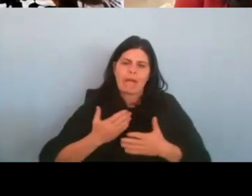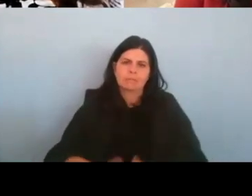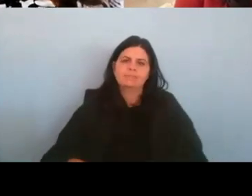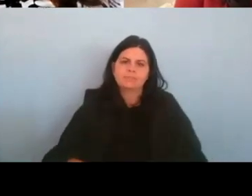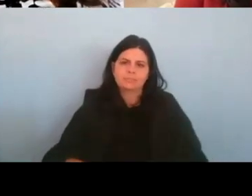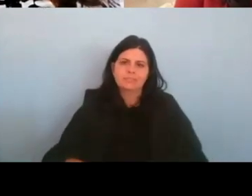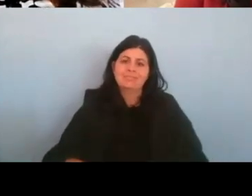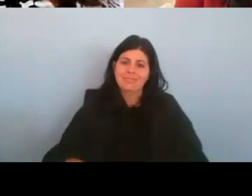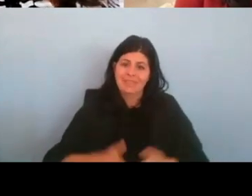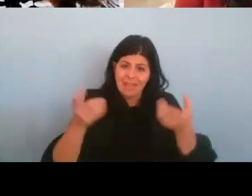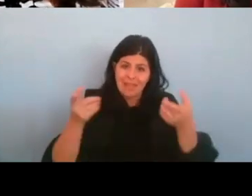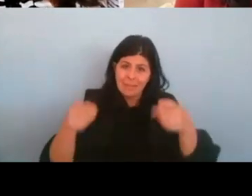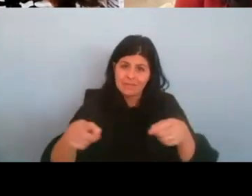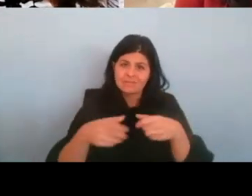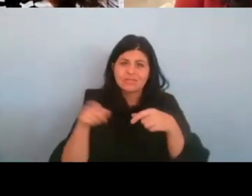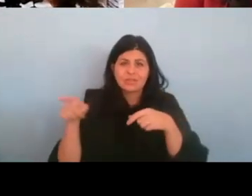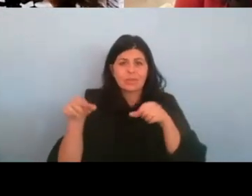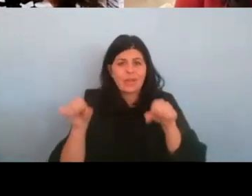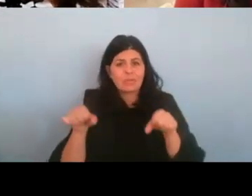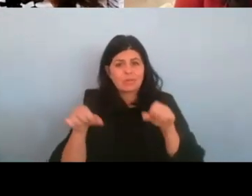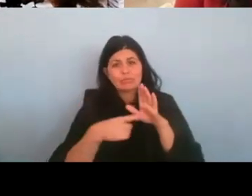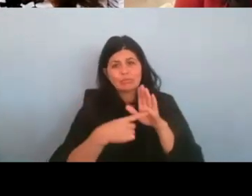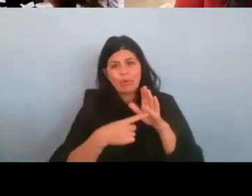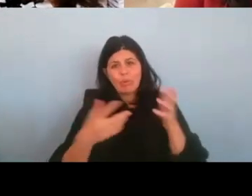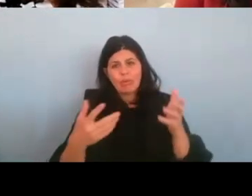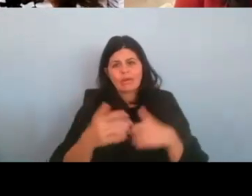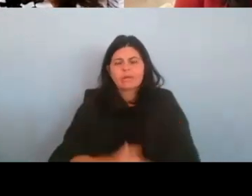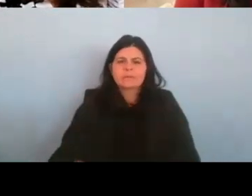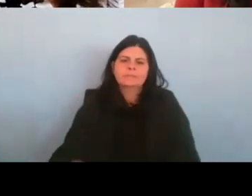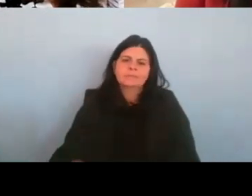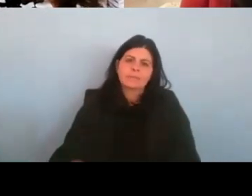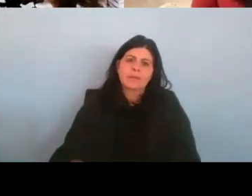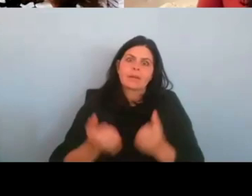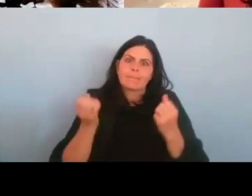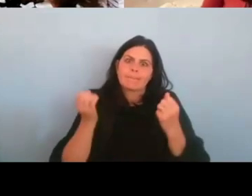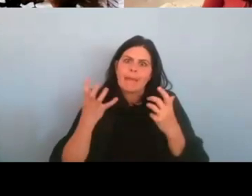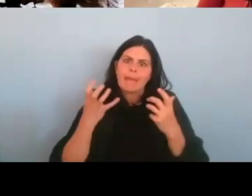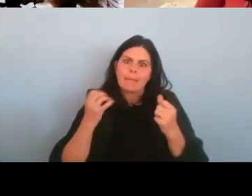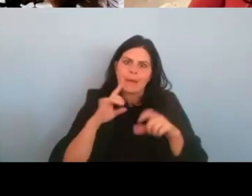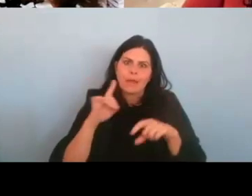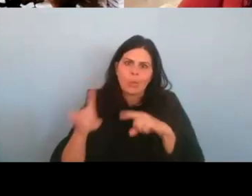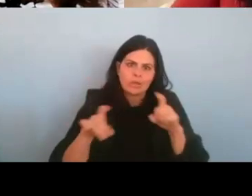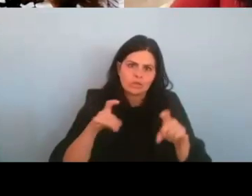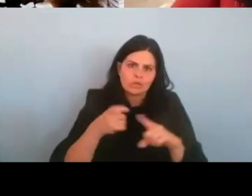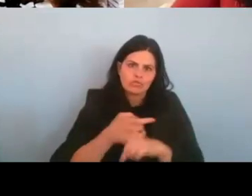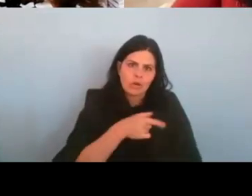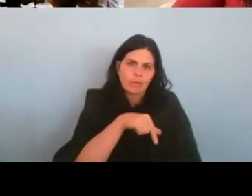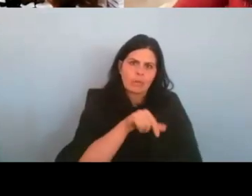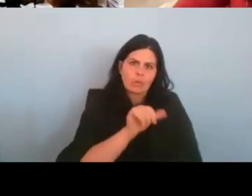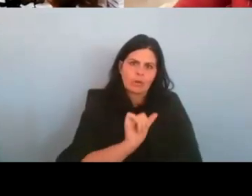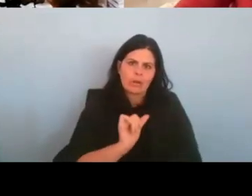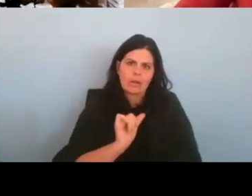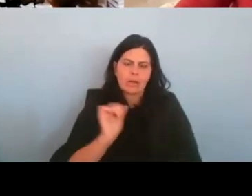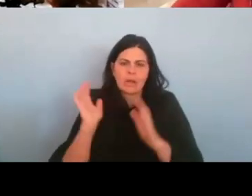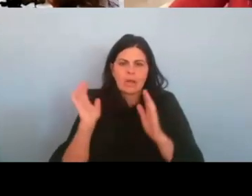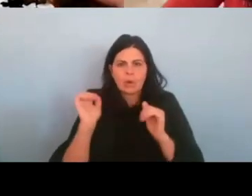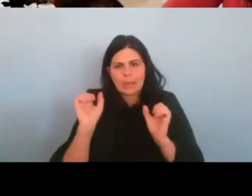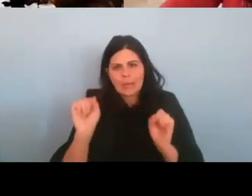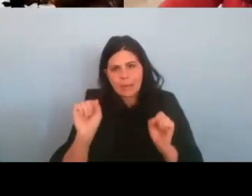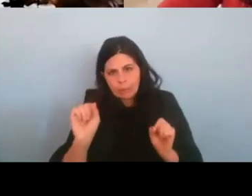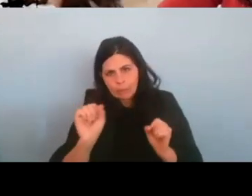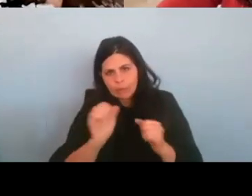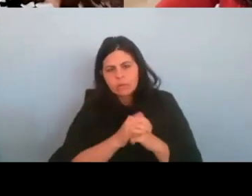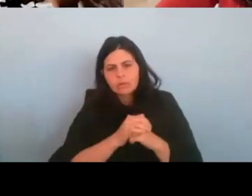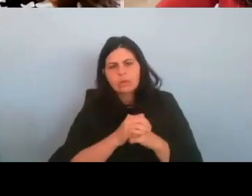this is the case of that we're able to showcase here. And we have a lot of questions coming in the Q and a, um, so I hope we'll be able to get to,